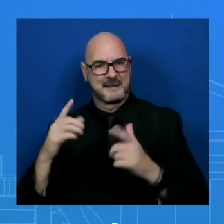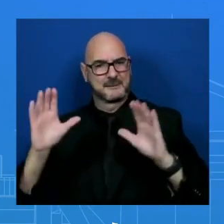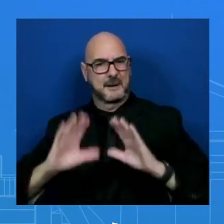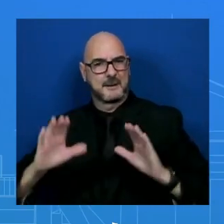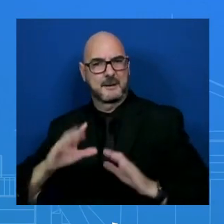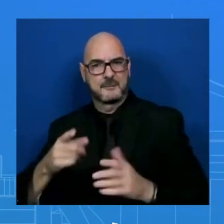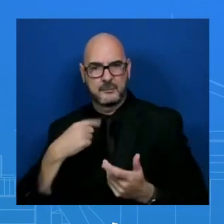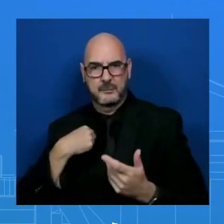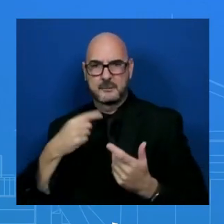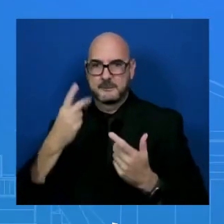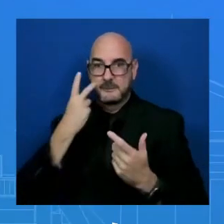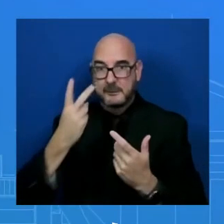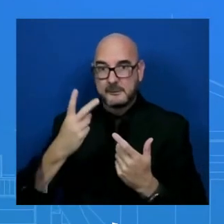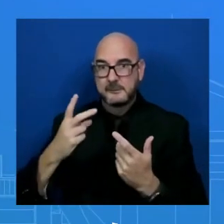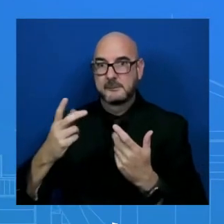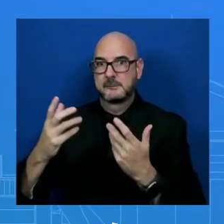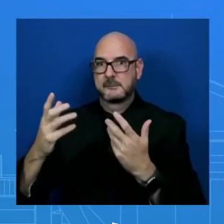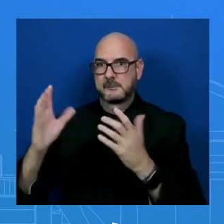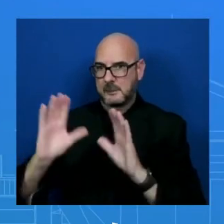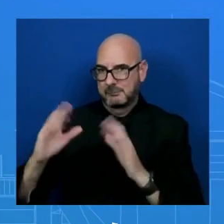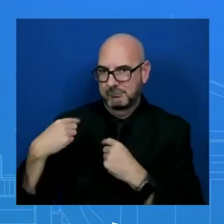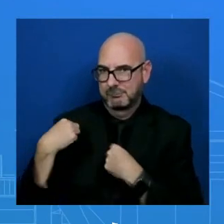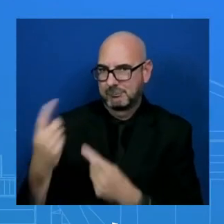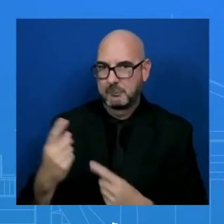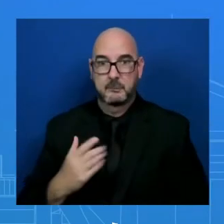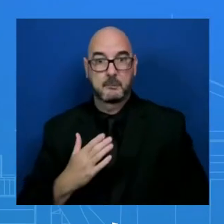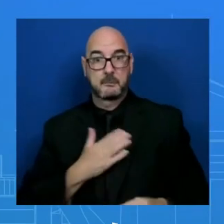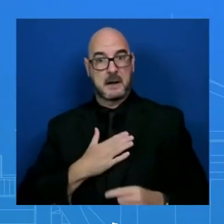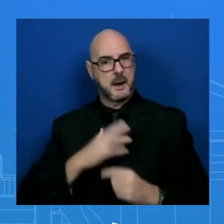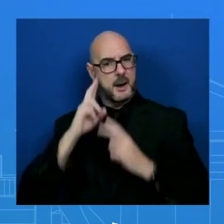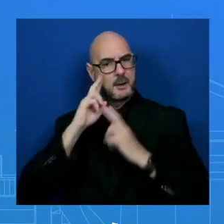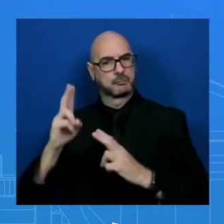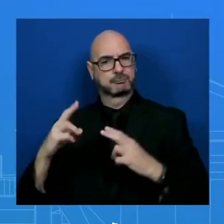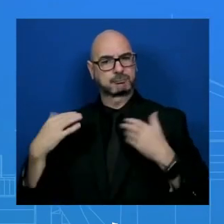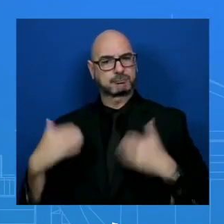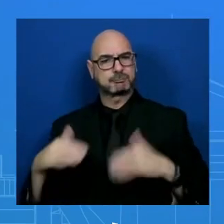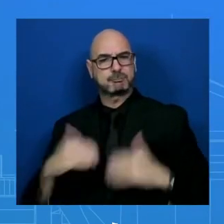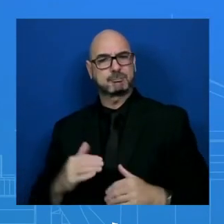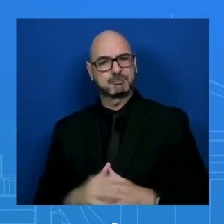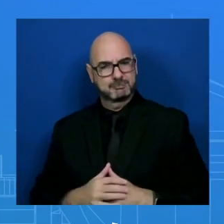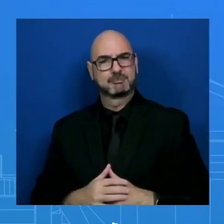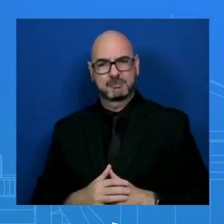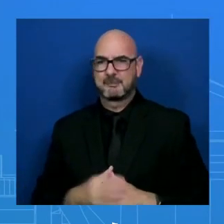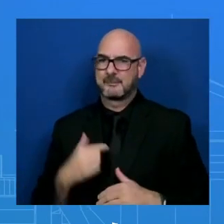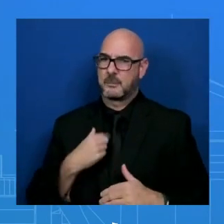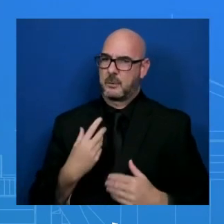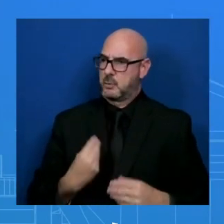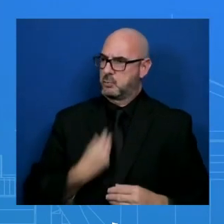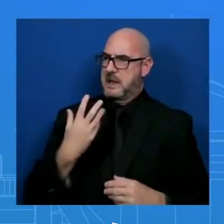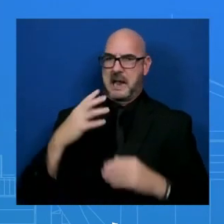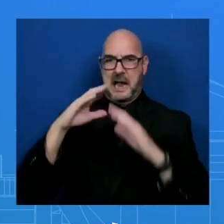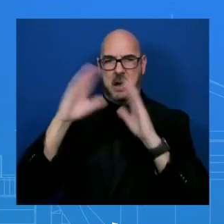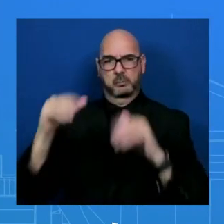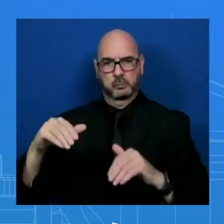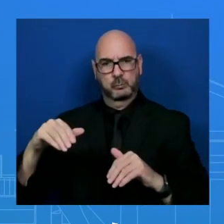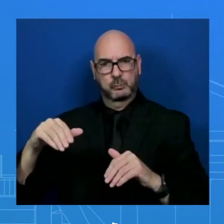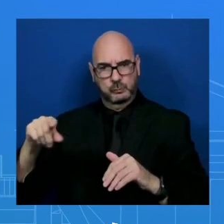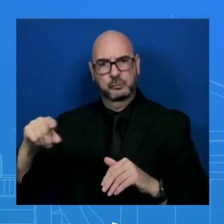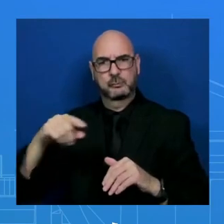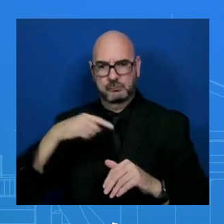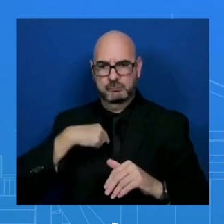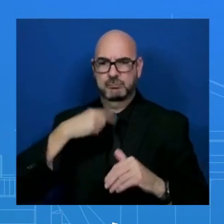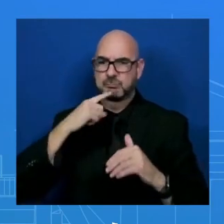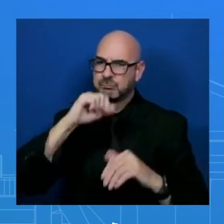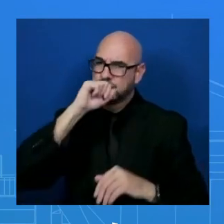you. MS. been an incredible honor to cover this administration at the White House for the past decade. So thank you for that. I really appreciate it.